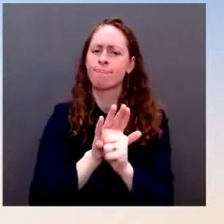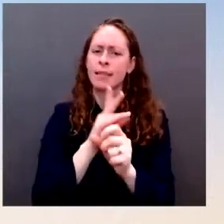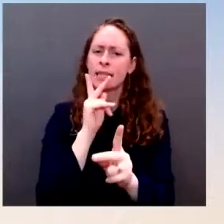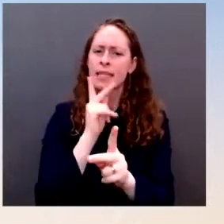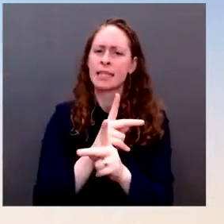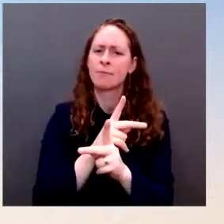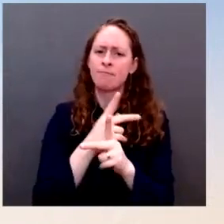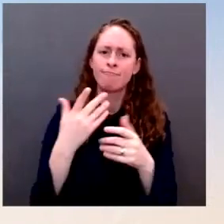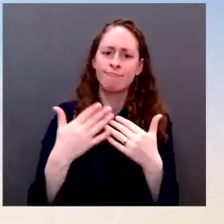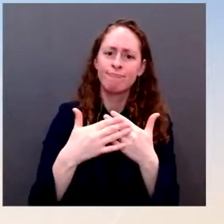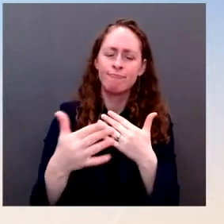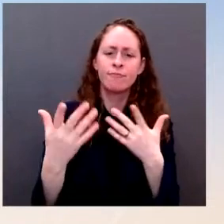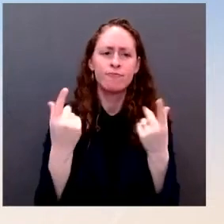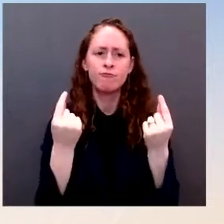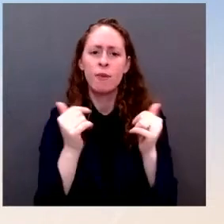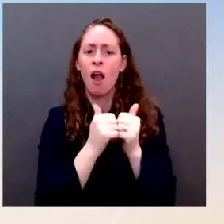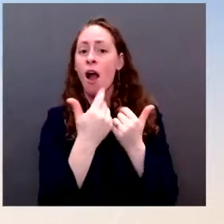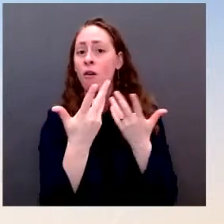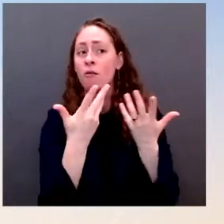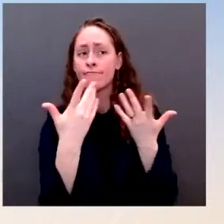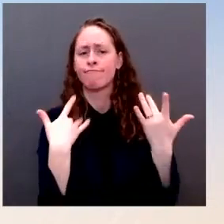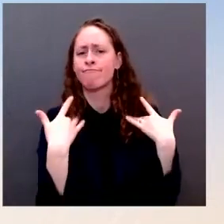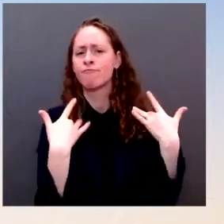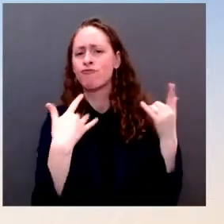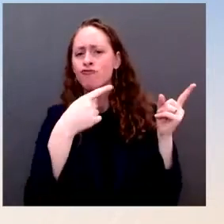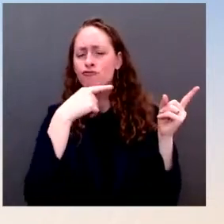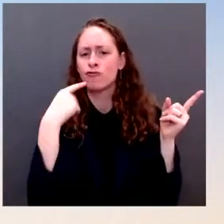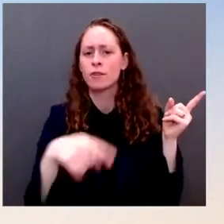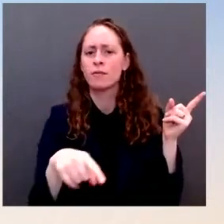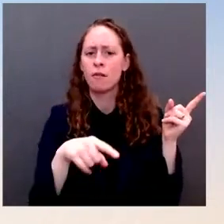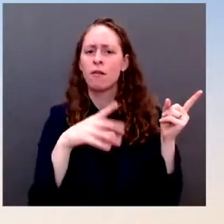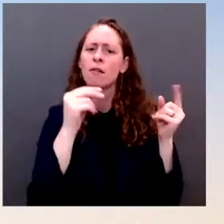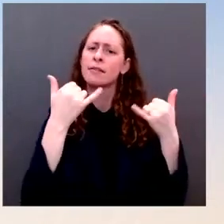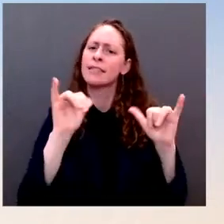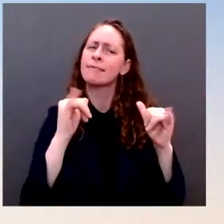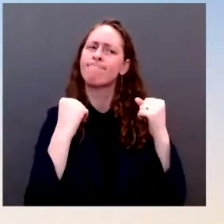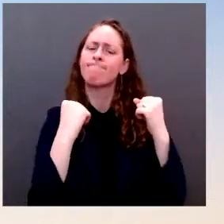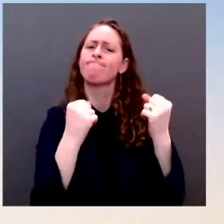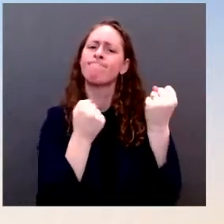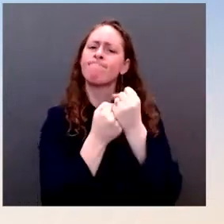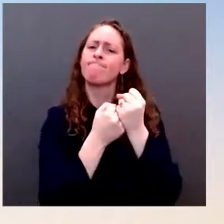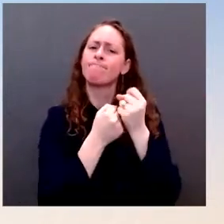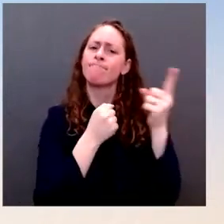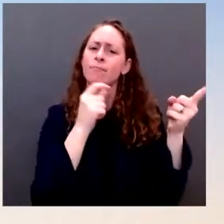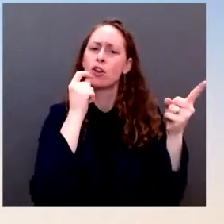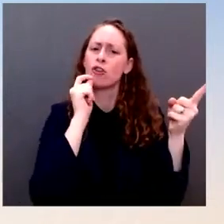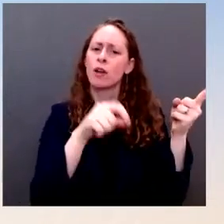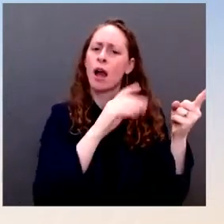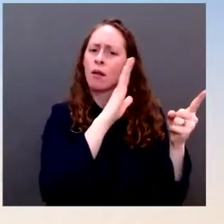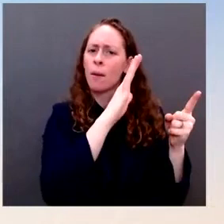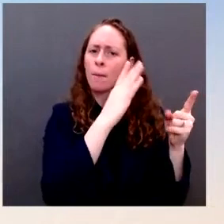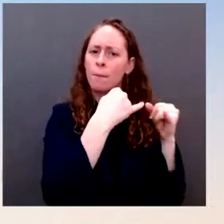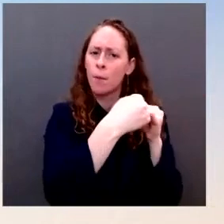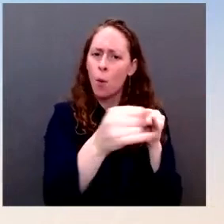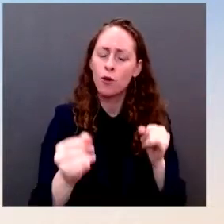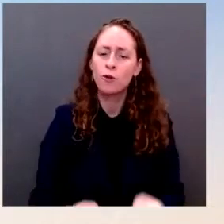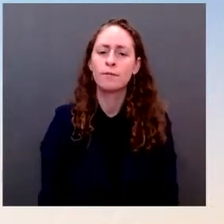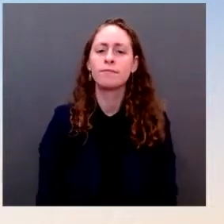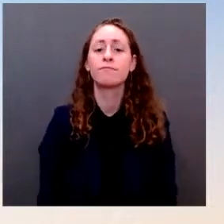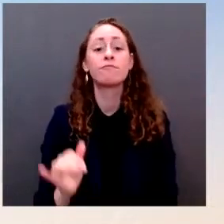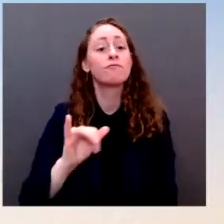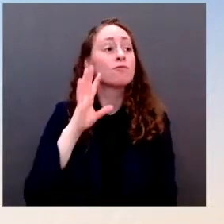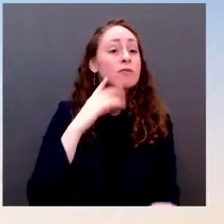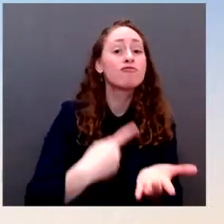discuss our close cooperation on everything from COVID-19, the COVID-19 pandemic, to addressing the threat of climate change and promoting international